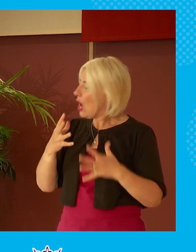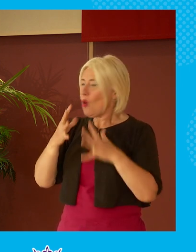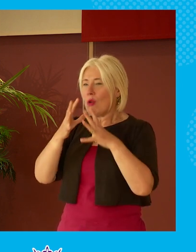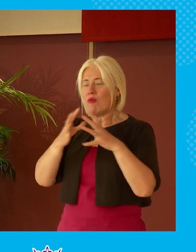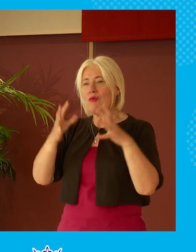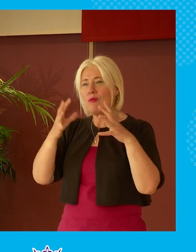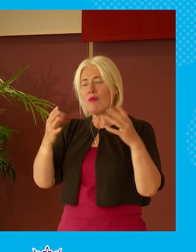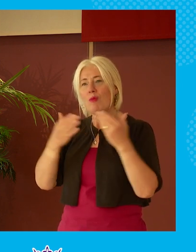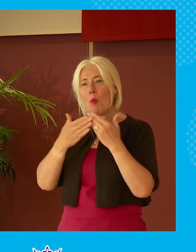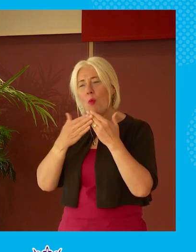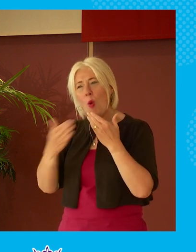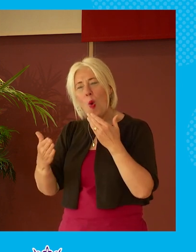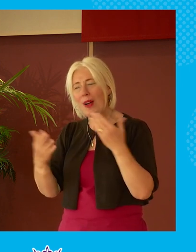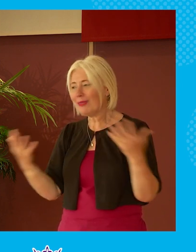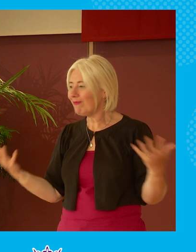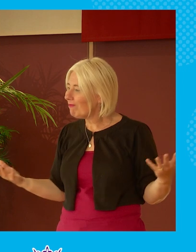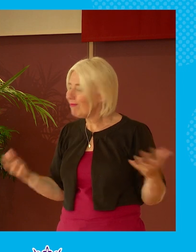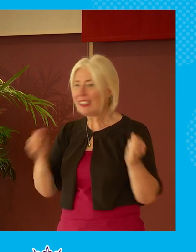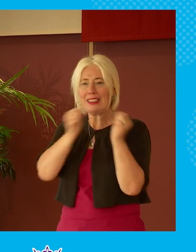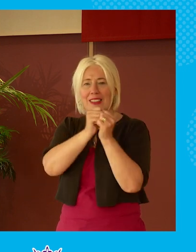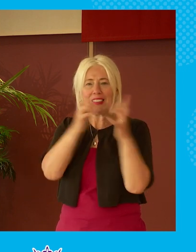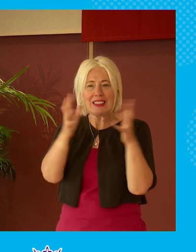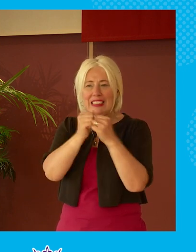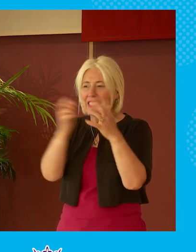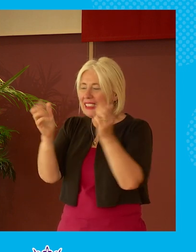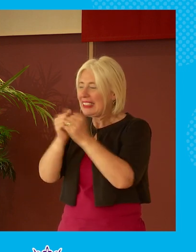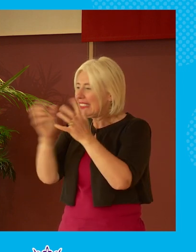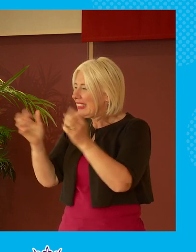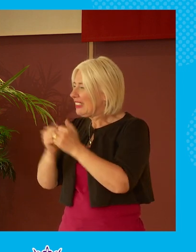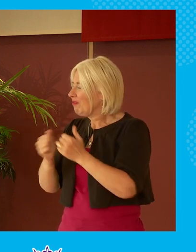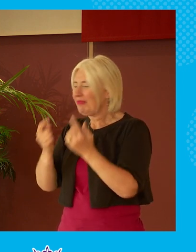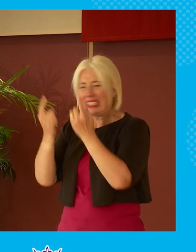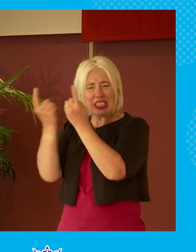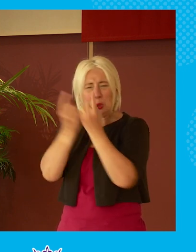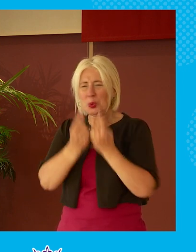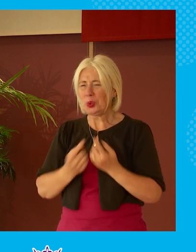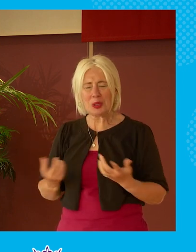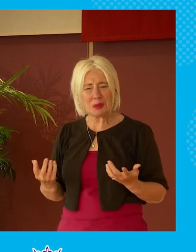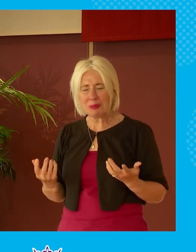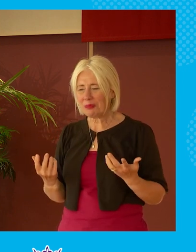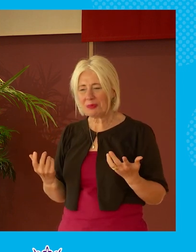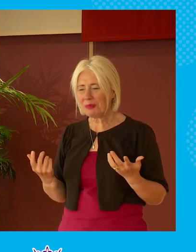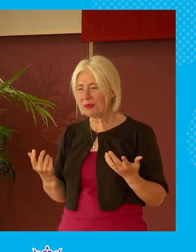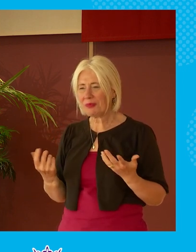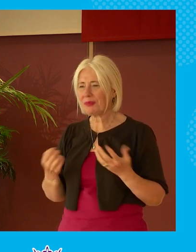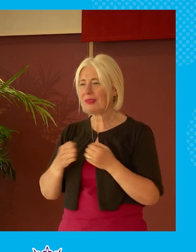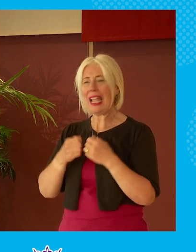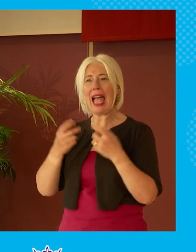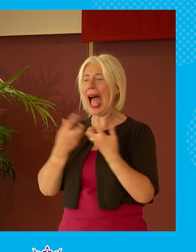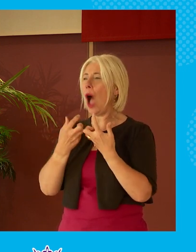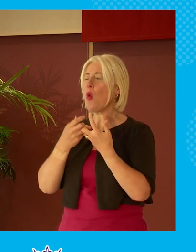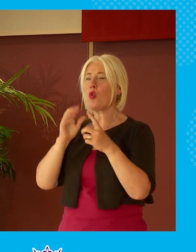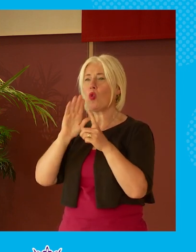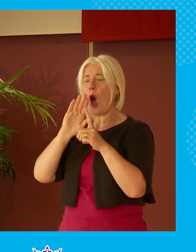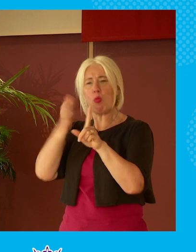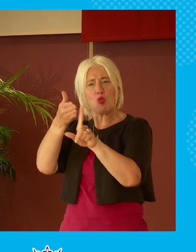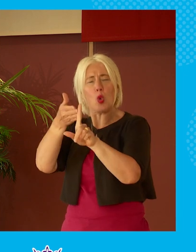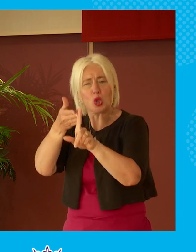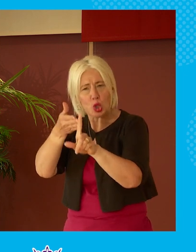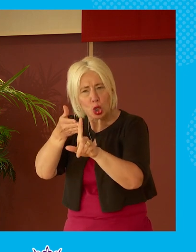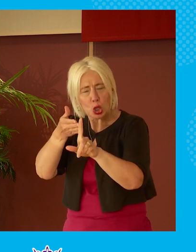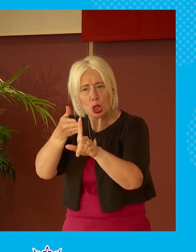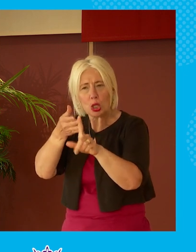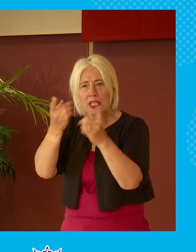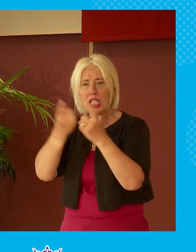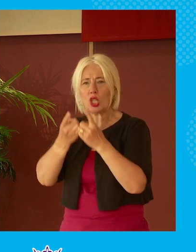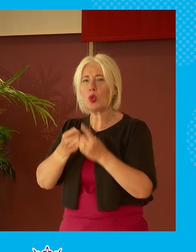of disagreeable uh issues just the way people approach things it seems and